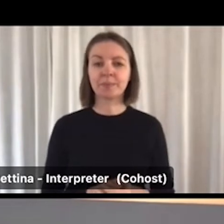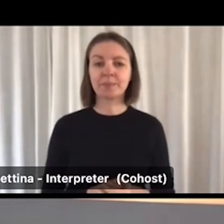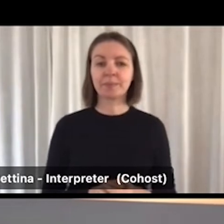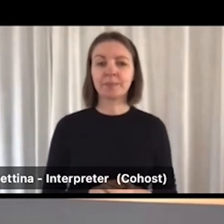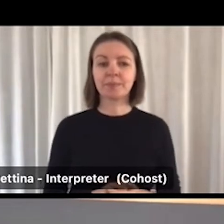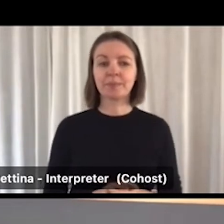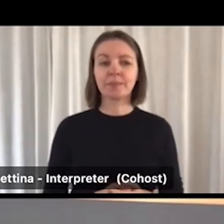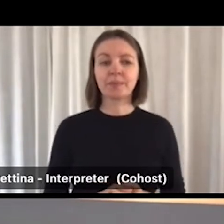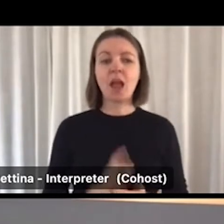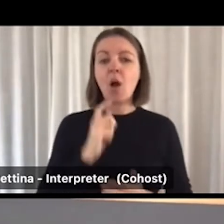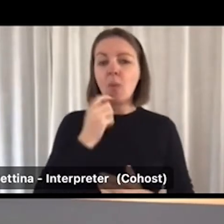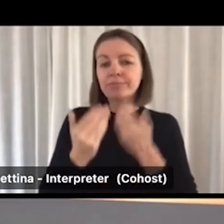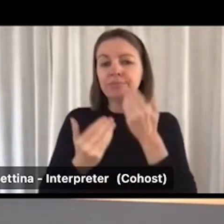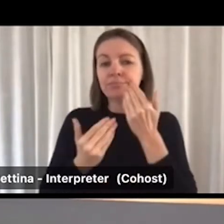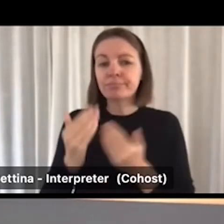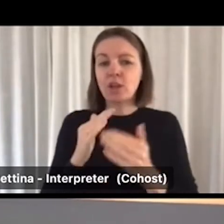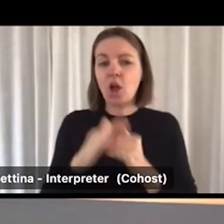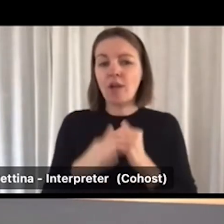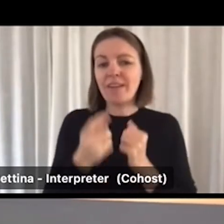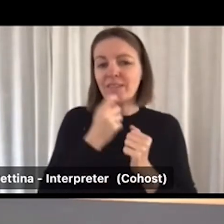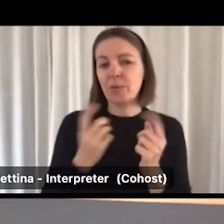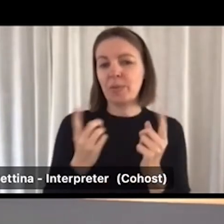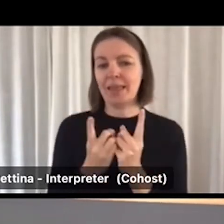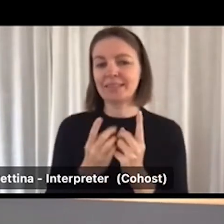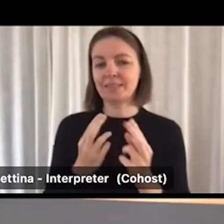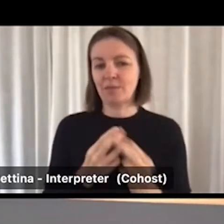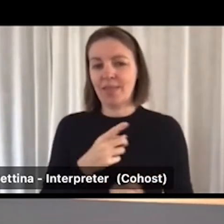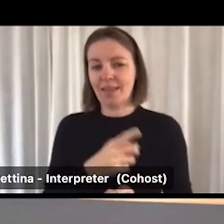I'll briefly touch on a couple of features of the platform.